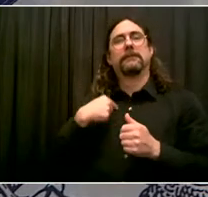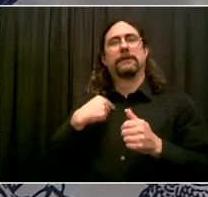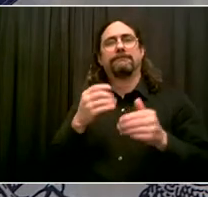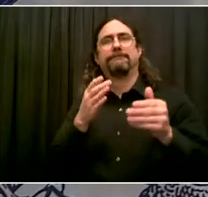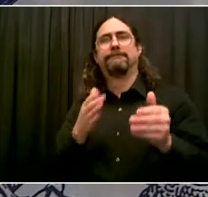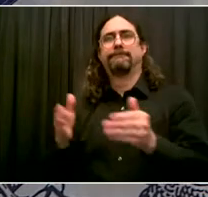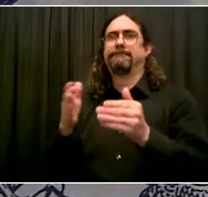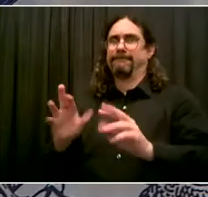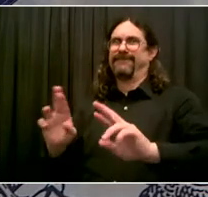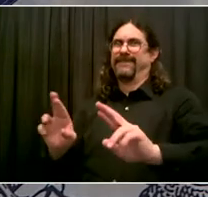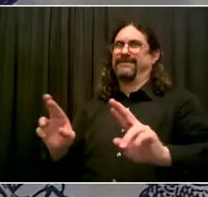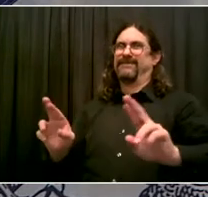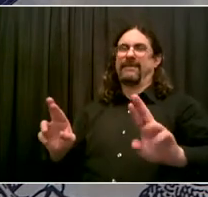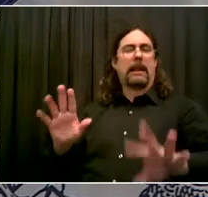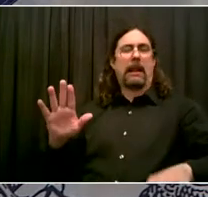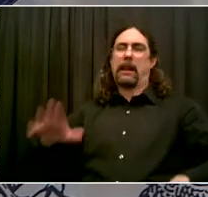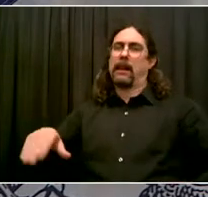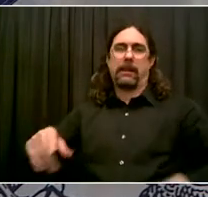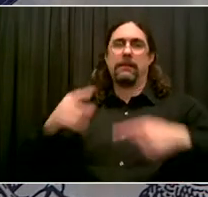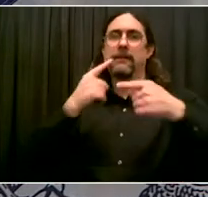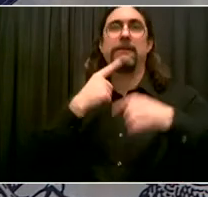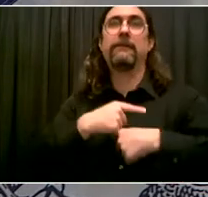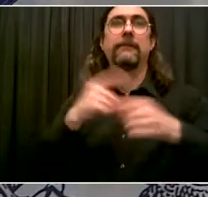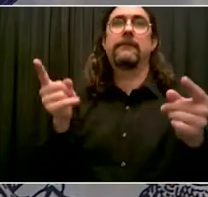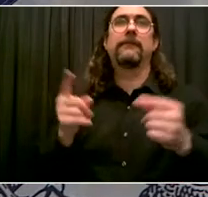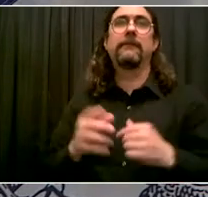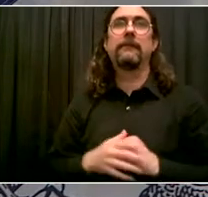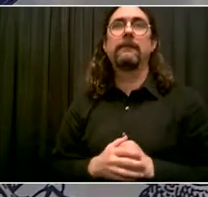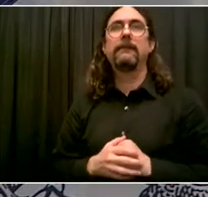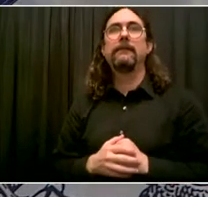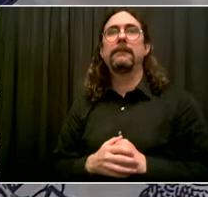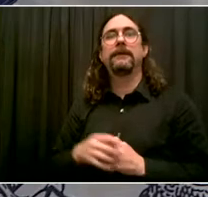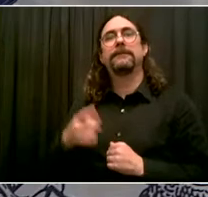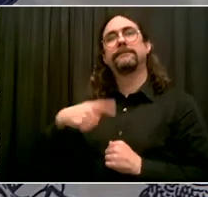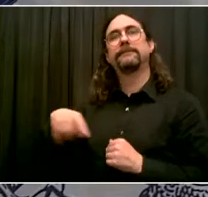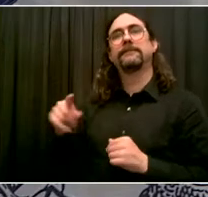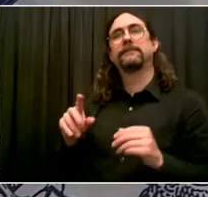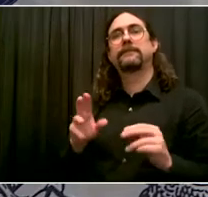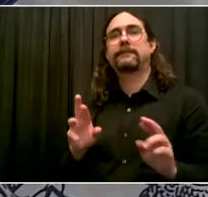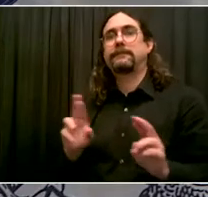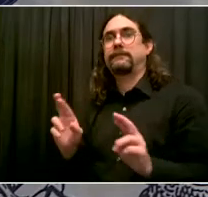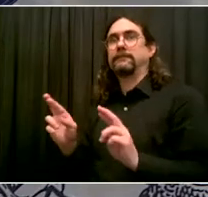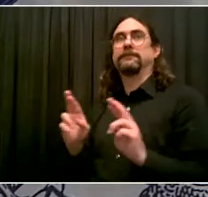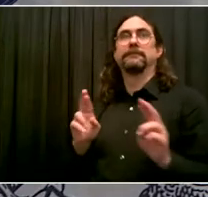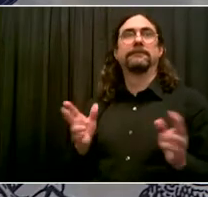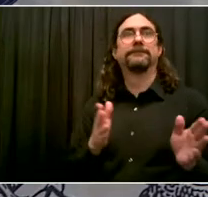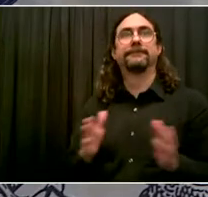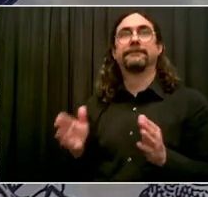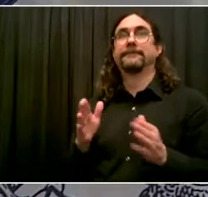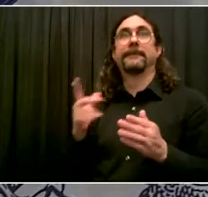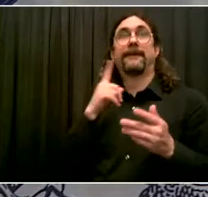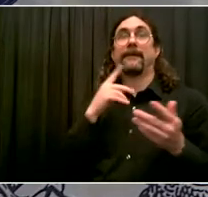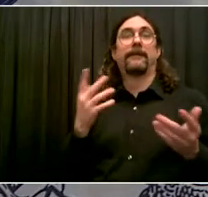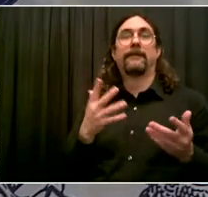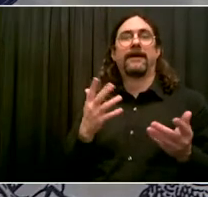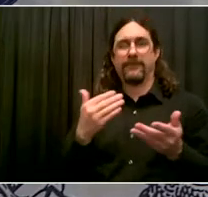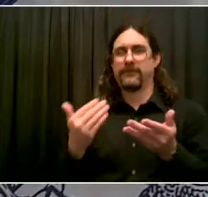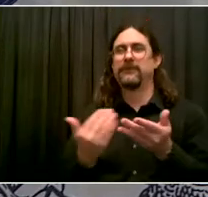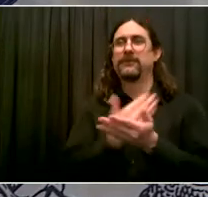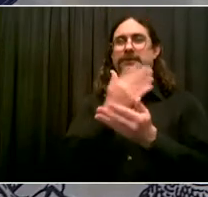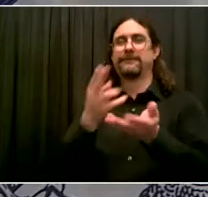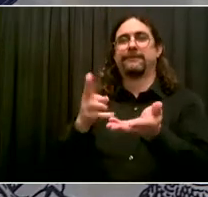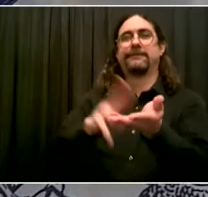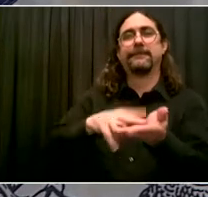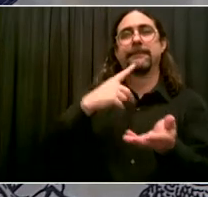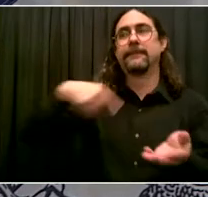for the possibility of a new opt in for this current school year. But we need more information. We need to